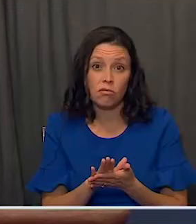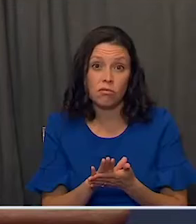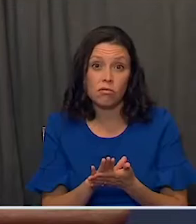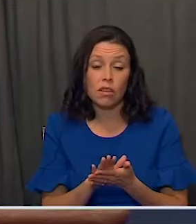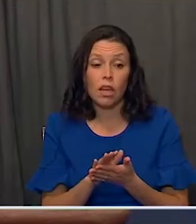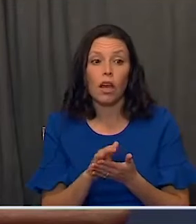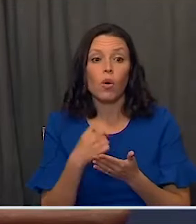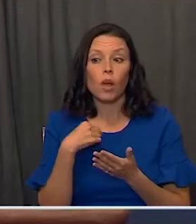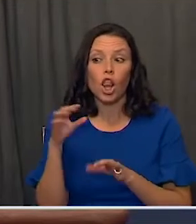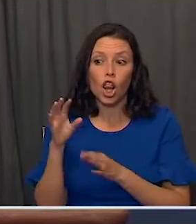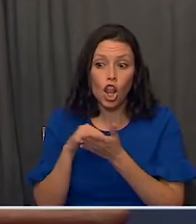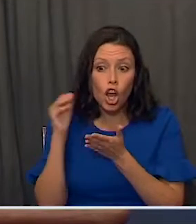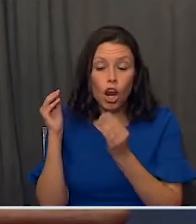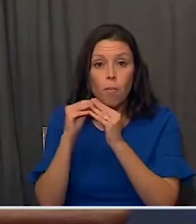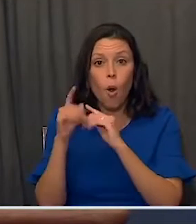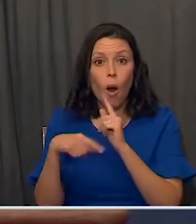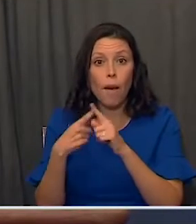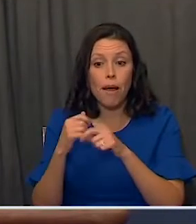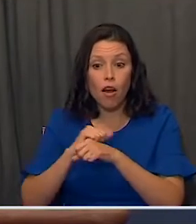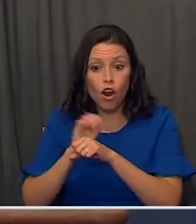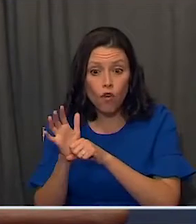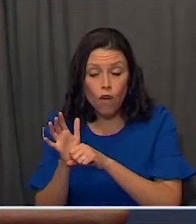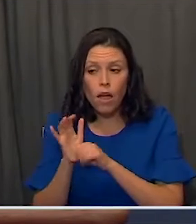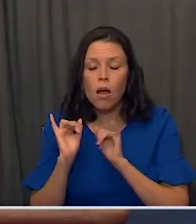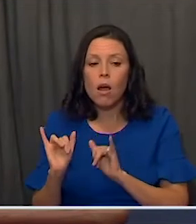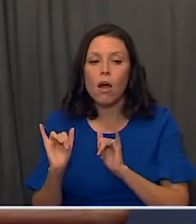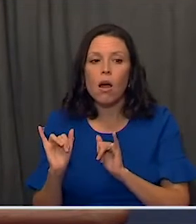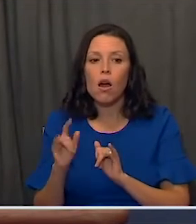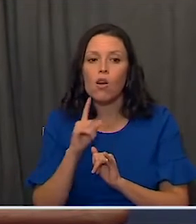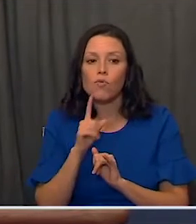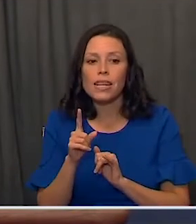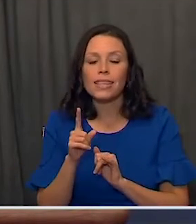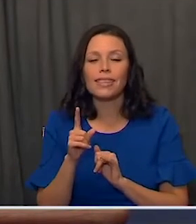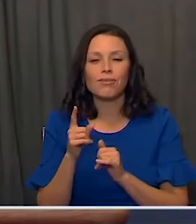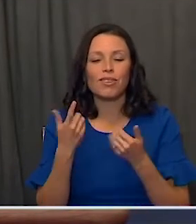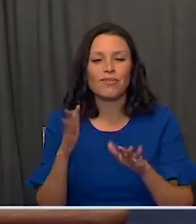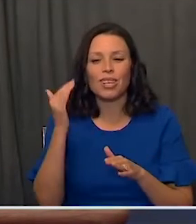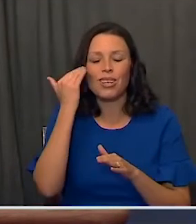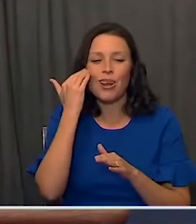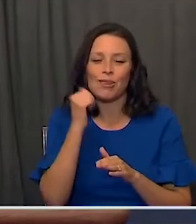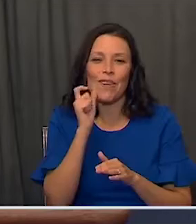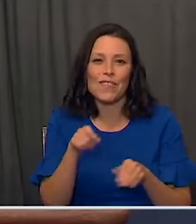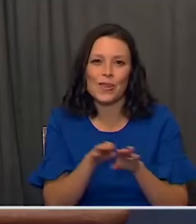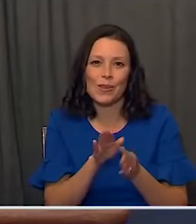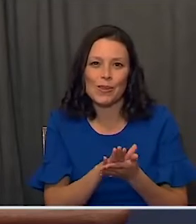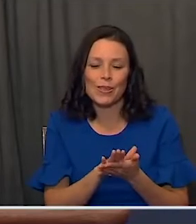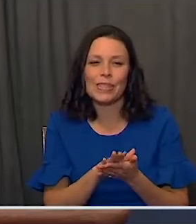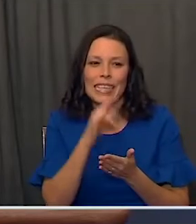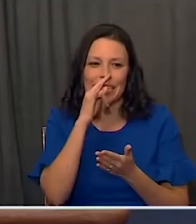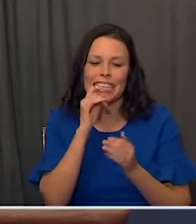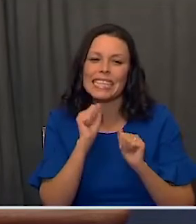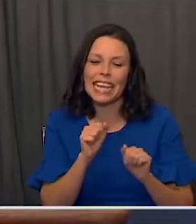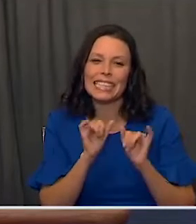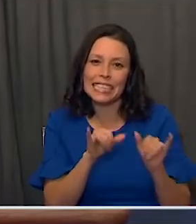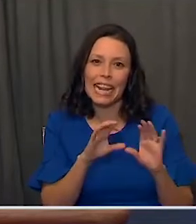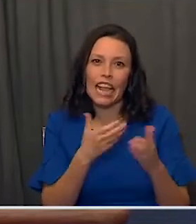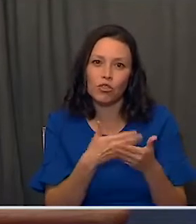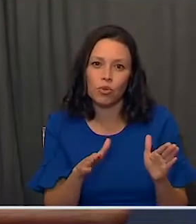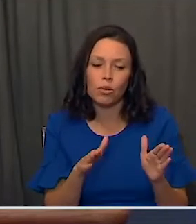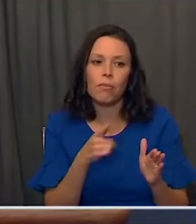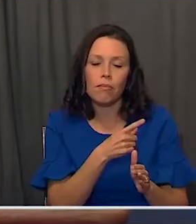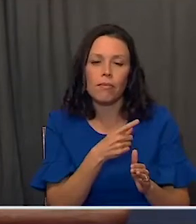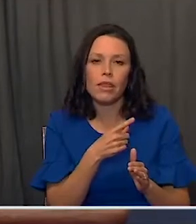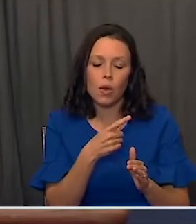And the more we've learned about about this virus, the more it simply affirmed that we think our kids belong in the classroom. We're